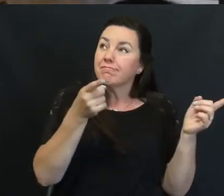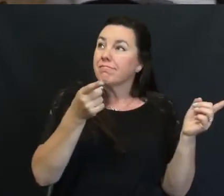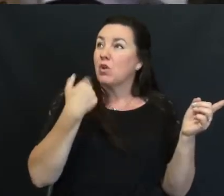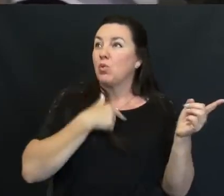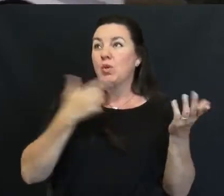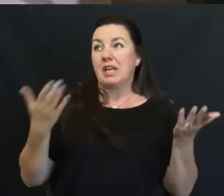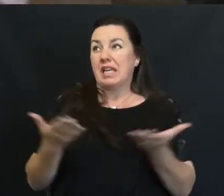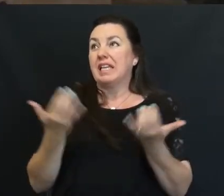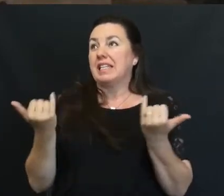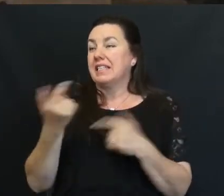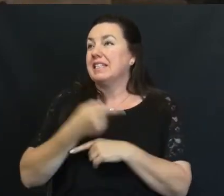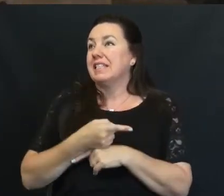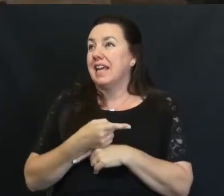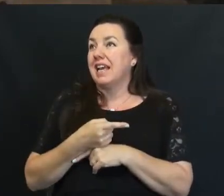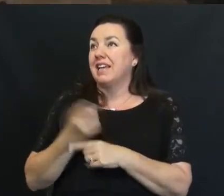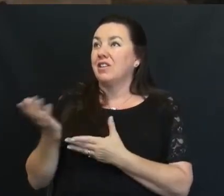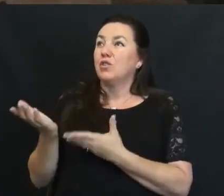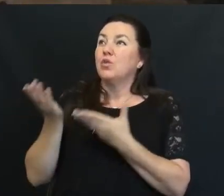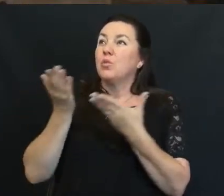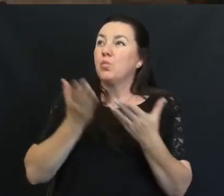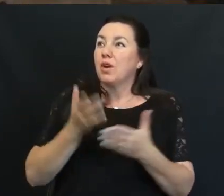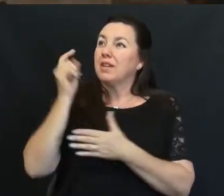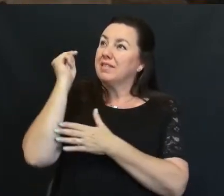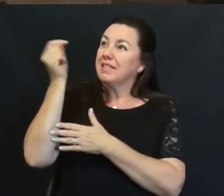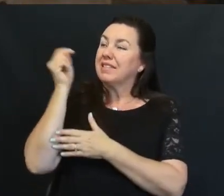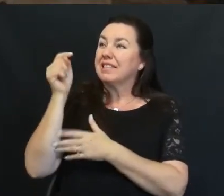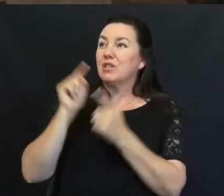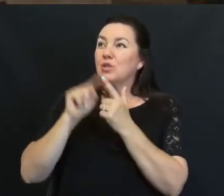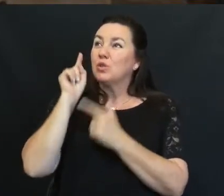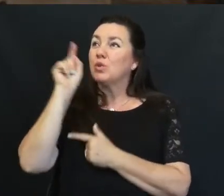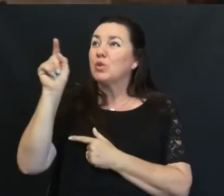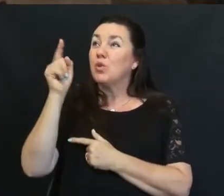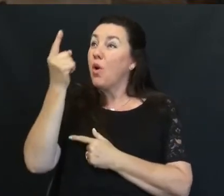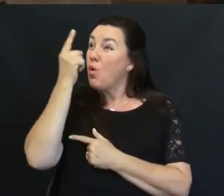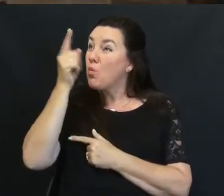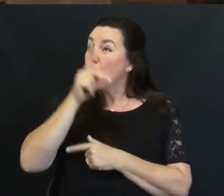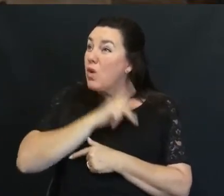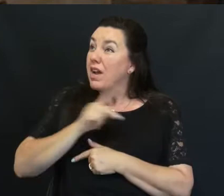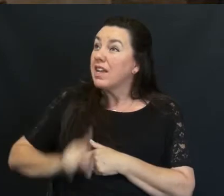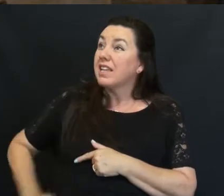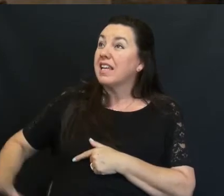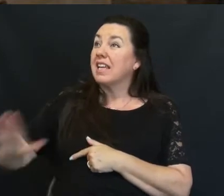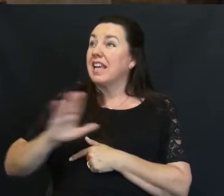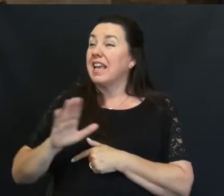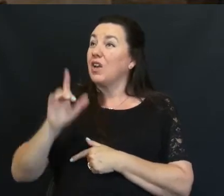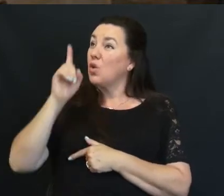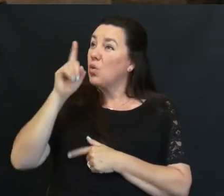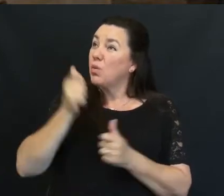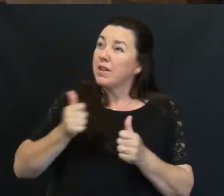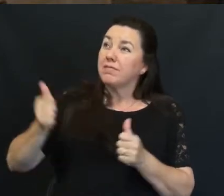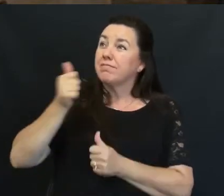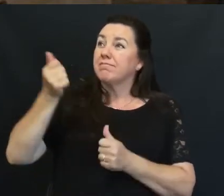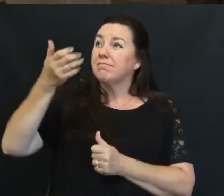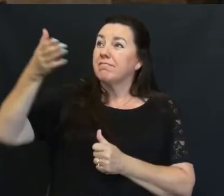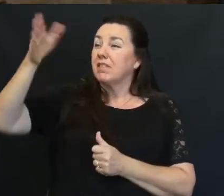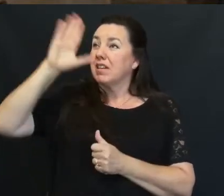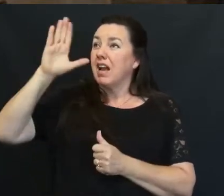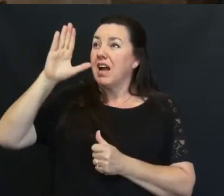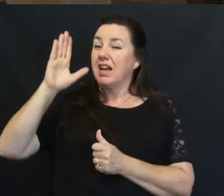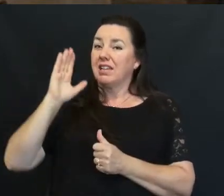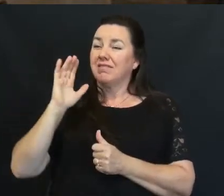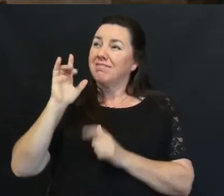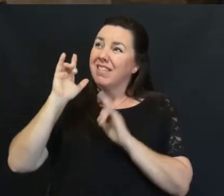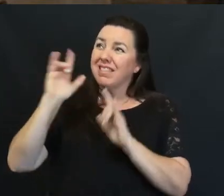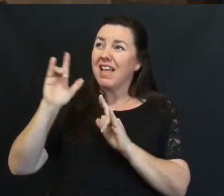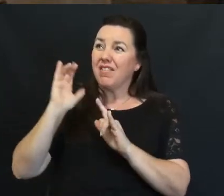today To bring testimony to you, our one King, our sovereign God We love you and we surrender this time